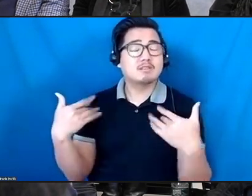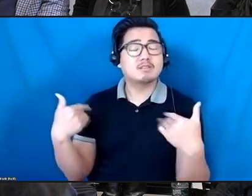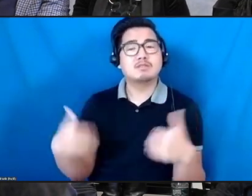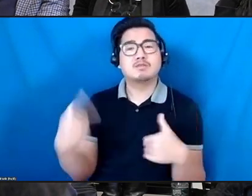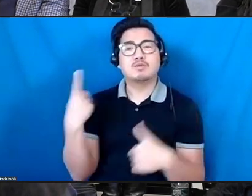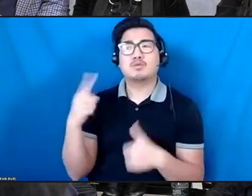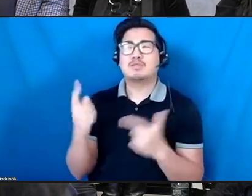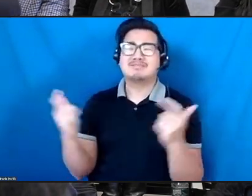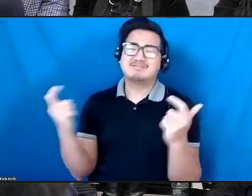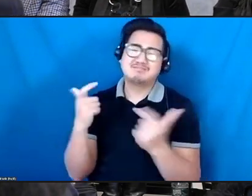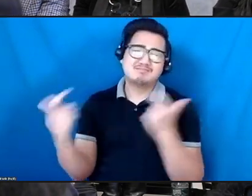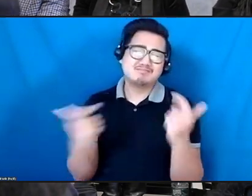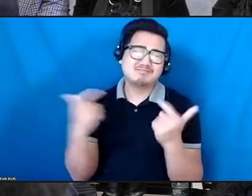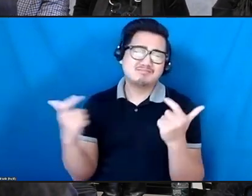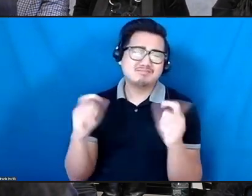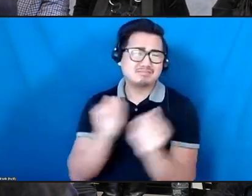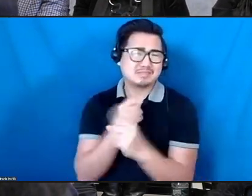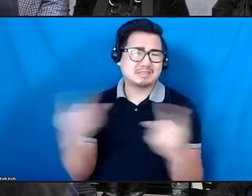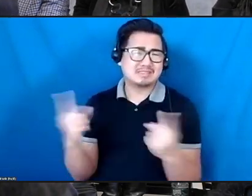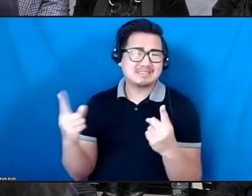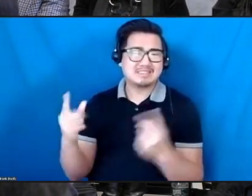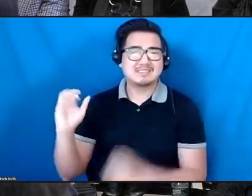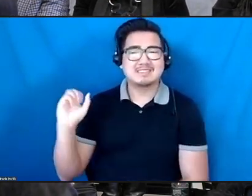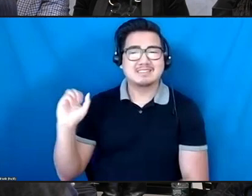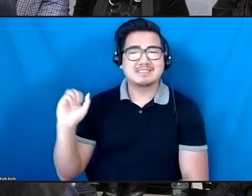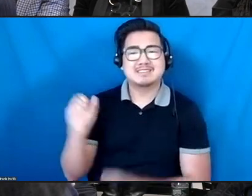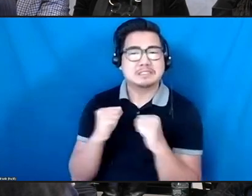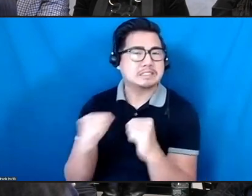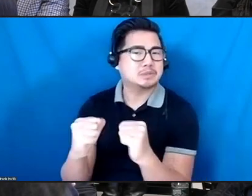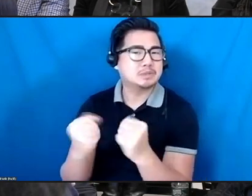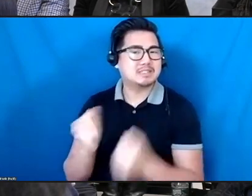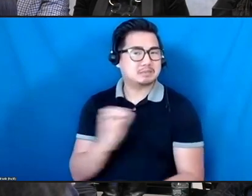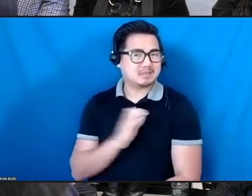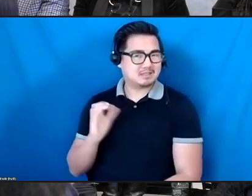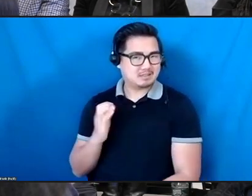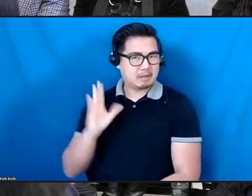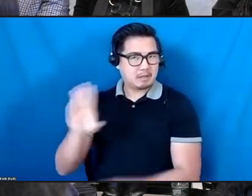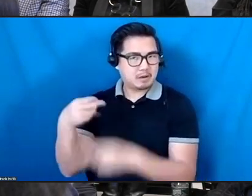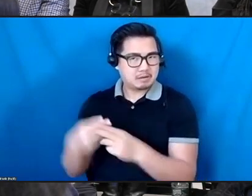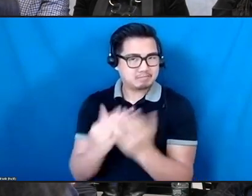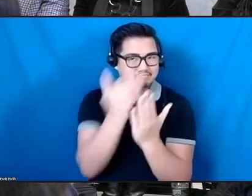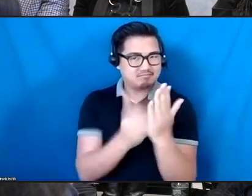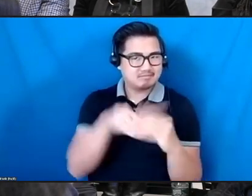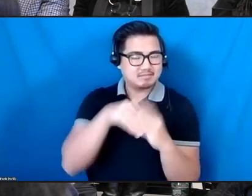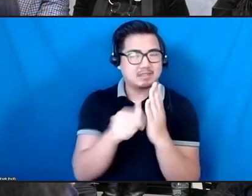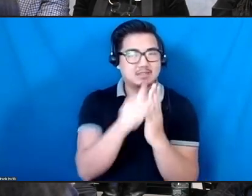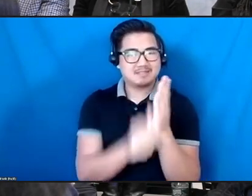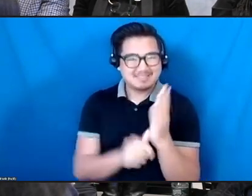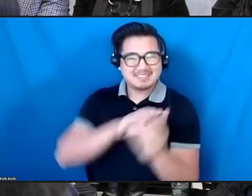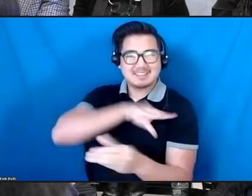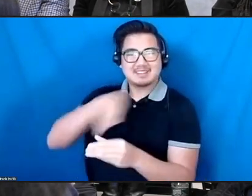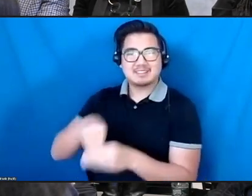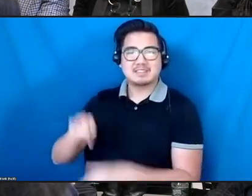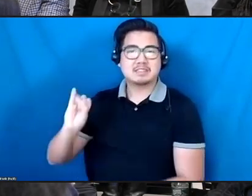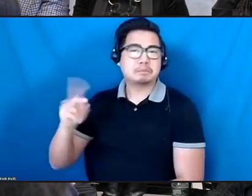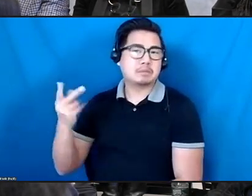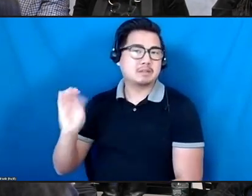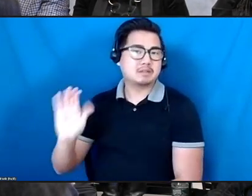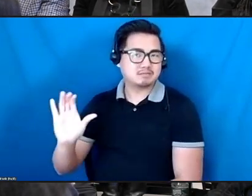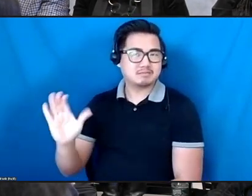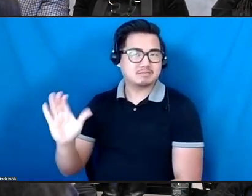incredibly dedicated steering committee who are listed in your programming that make up the IPC. So I'm going to pass it over to